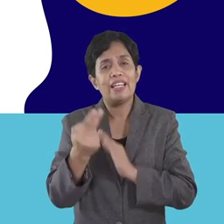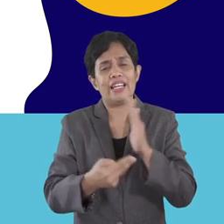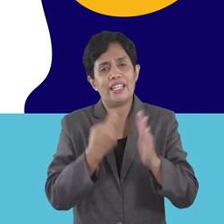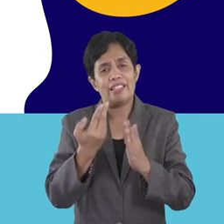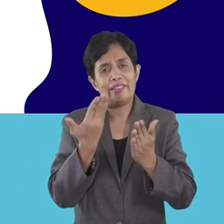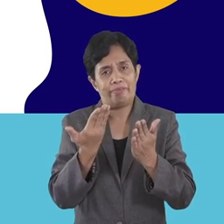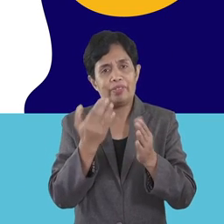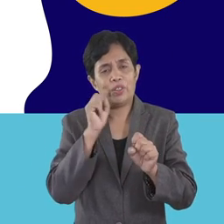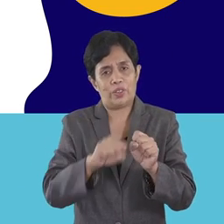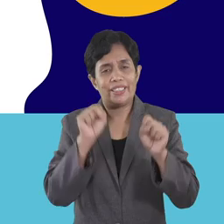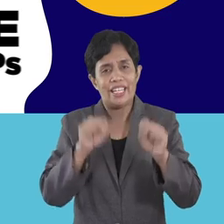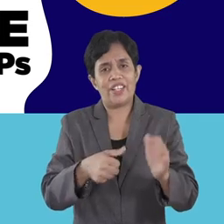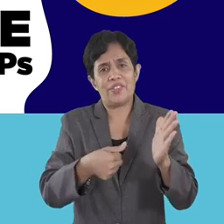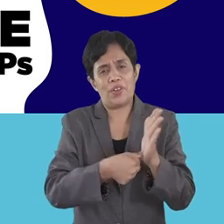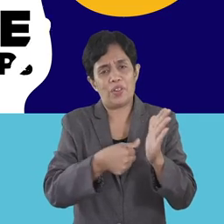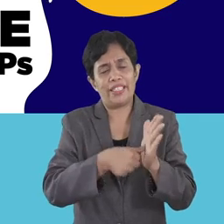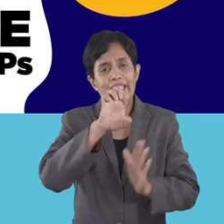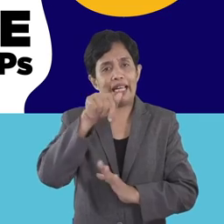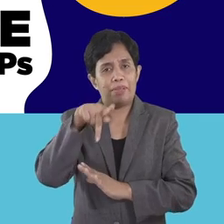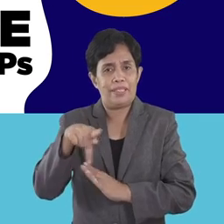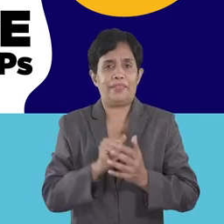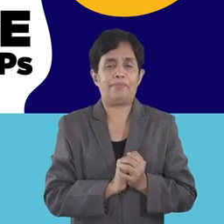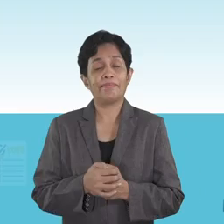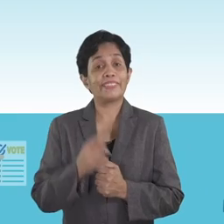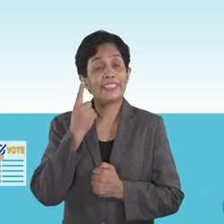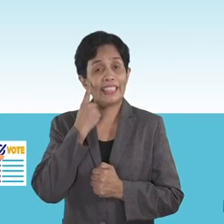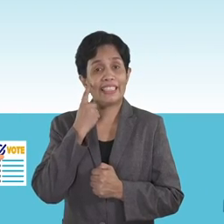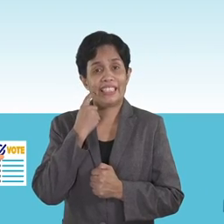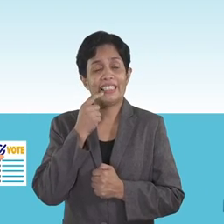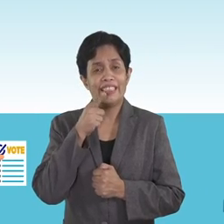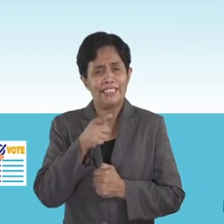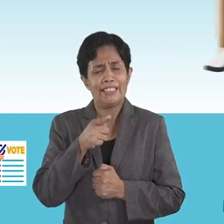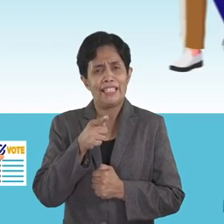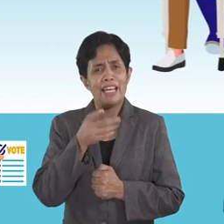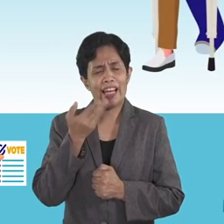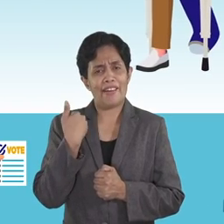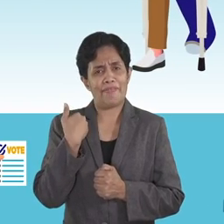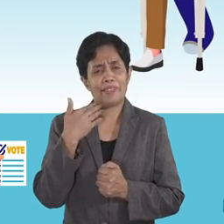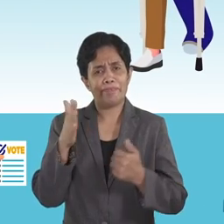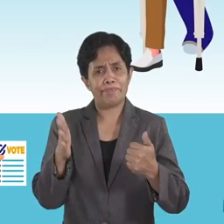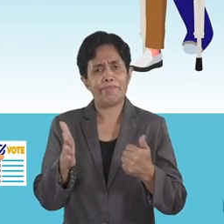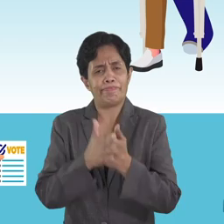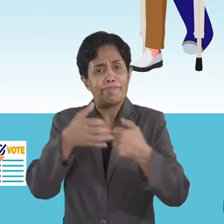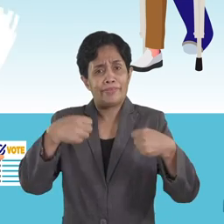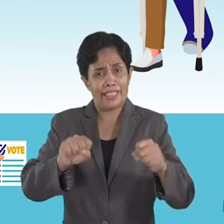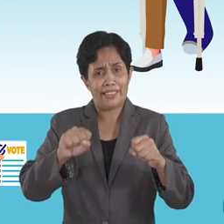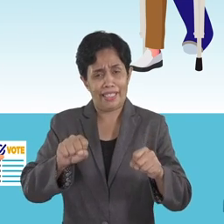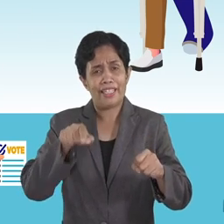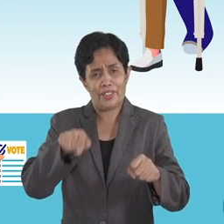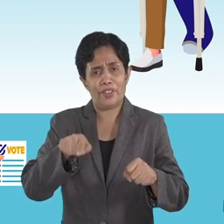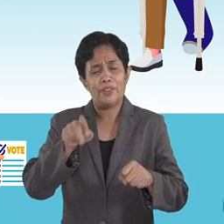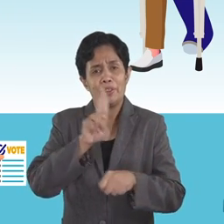new laws and therefore can vote in EAPPs. Recently, I figured in a motorcycle accident and used